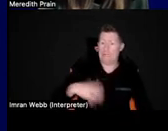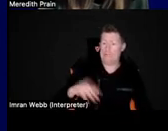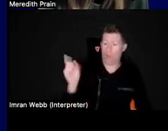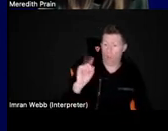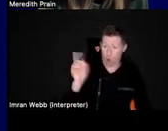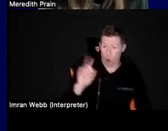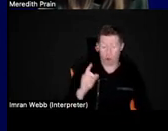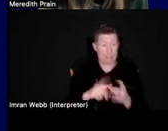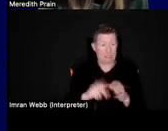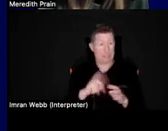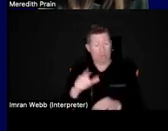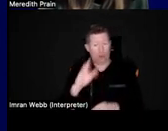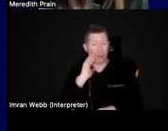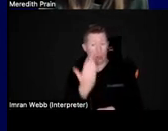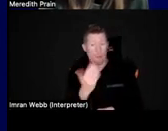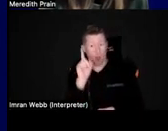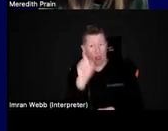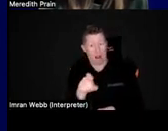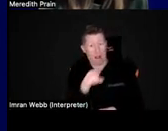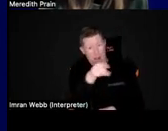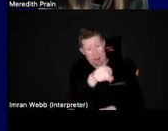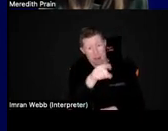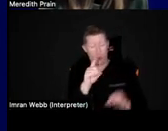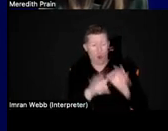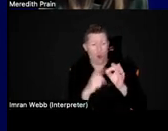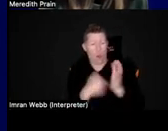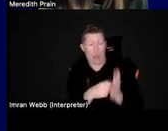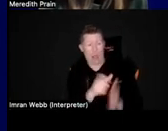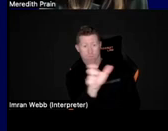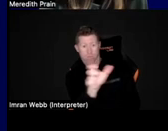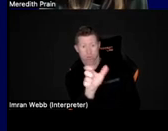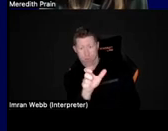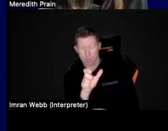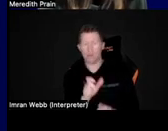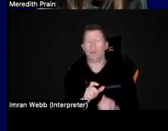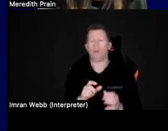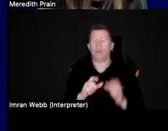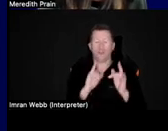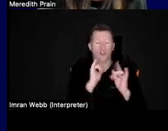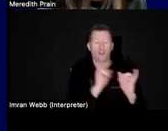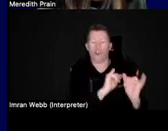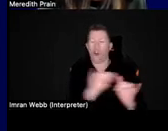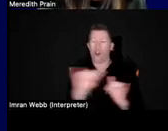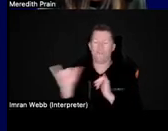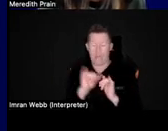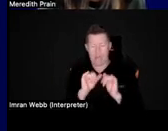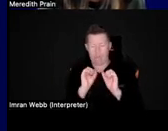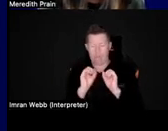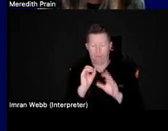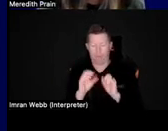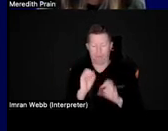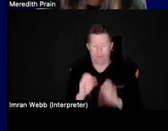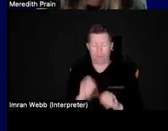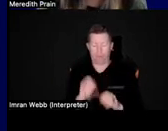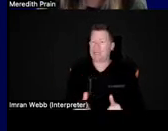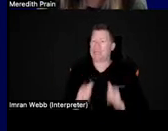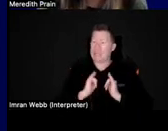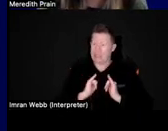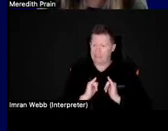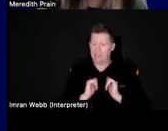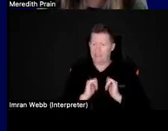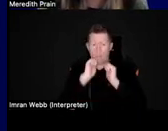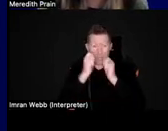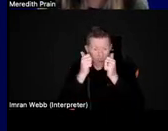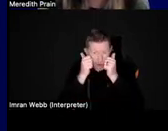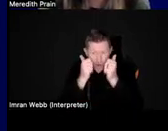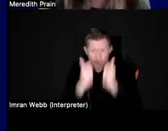click on that QR code and just fill in our short, uh, feedback and evaluation survey, that would be much appreciated, but we'll still